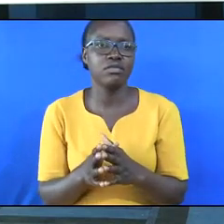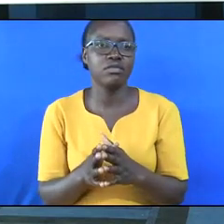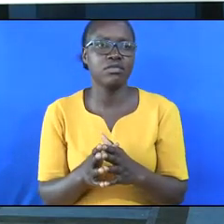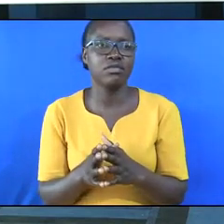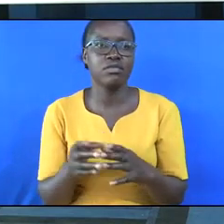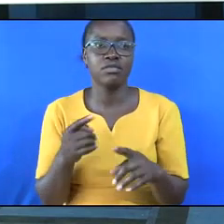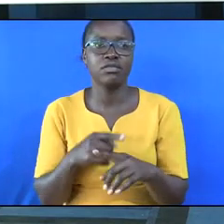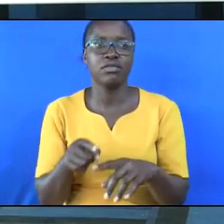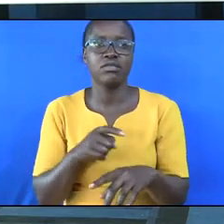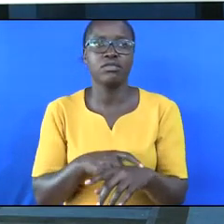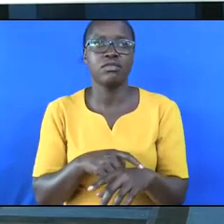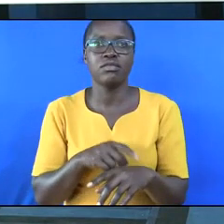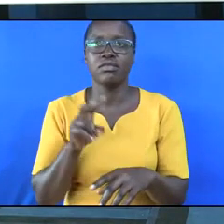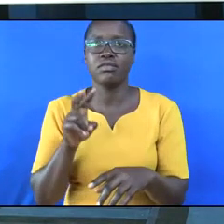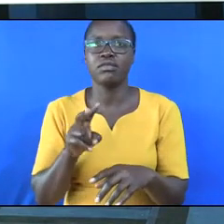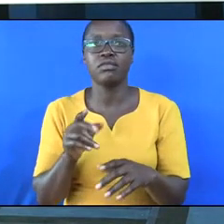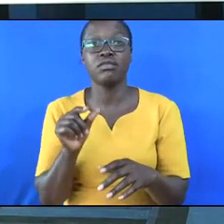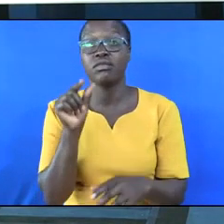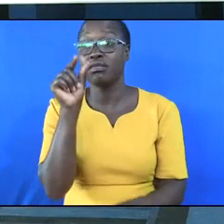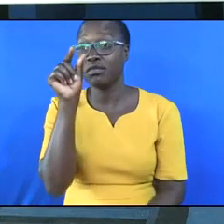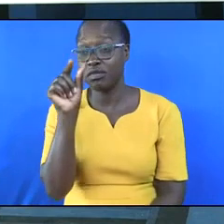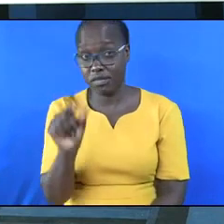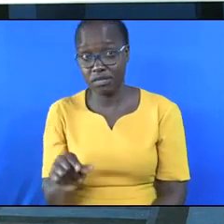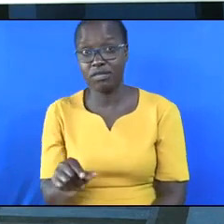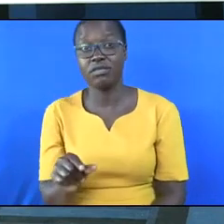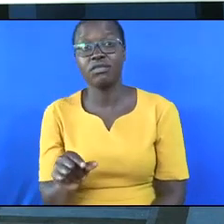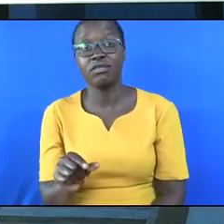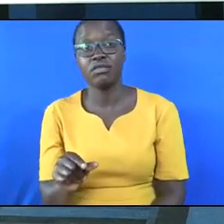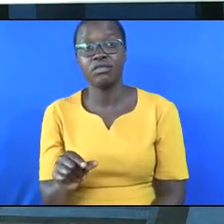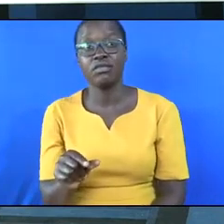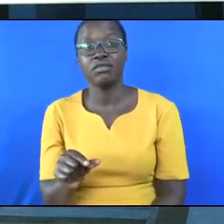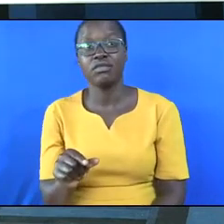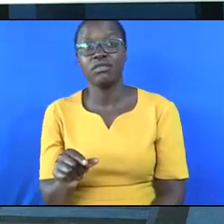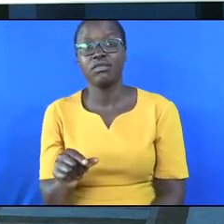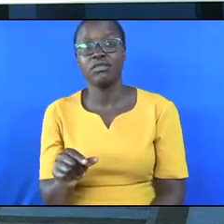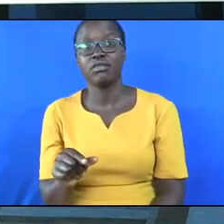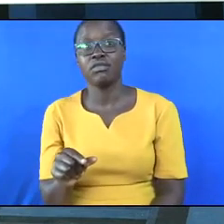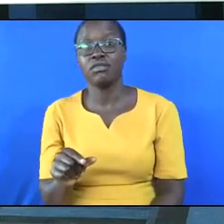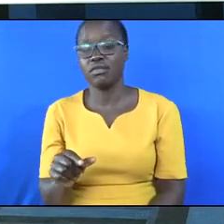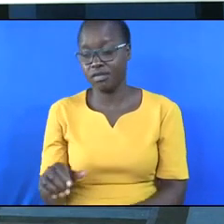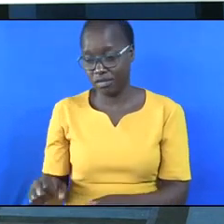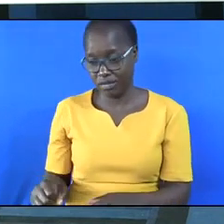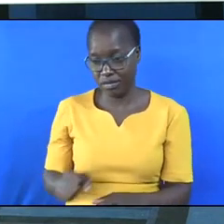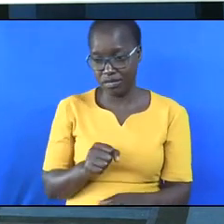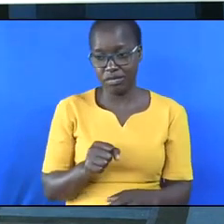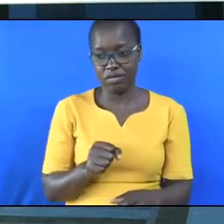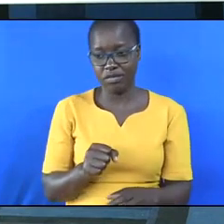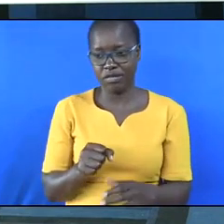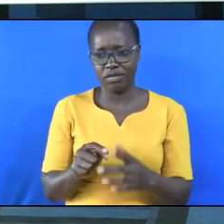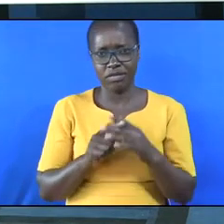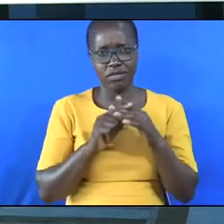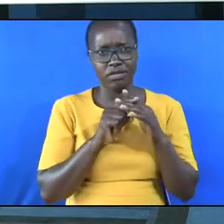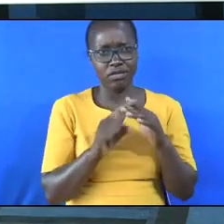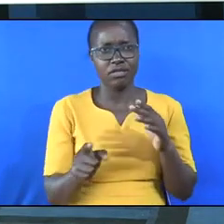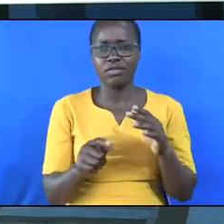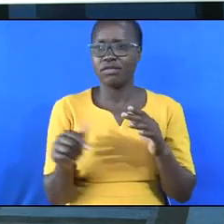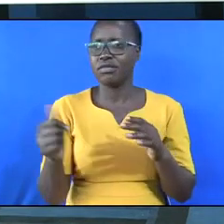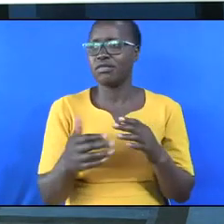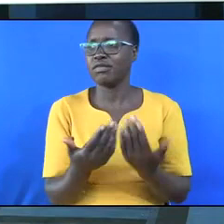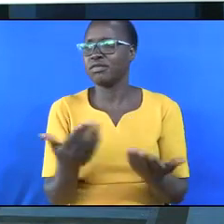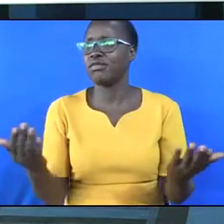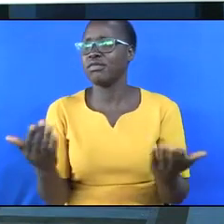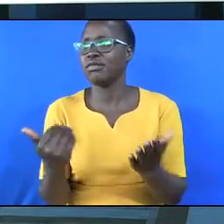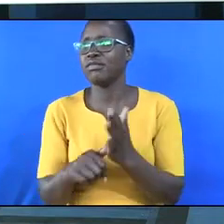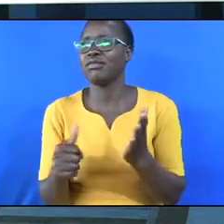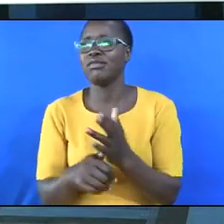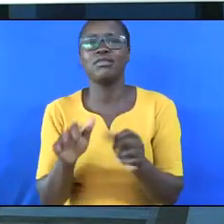But when they saw a human being the crow advises young ones disappear. This one eats anything that walks or